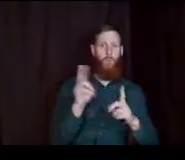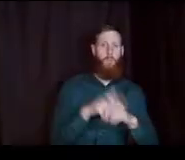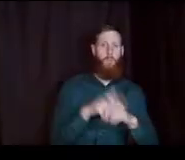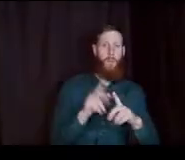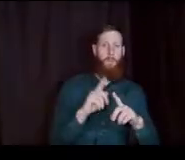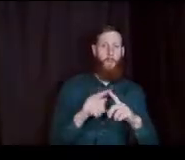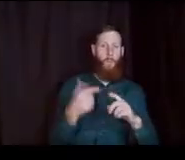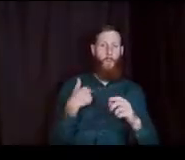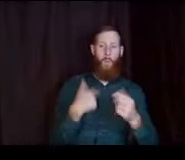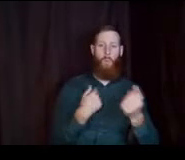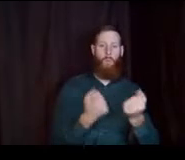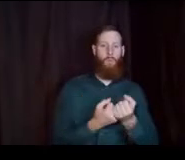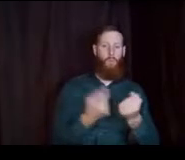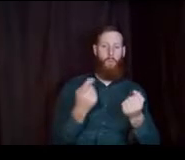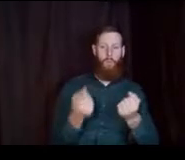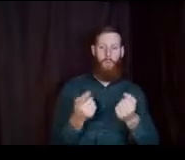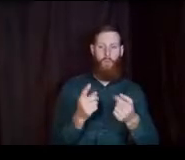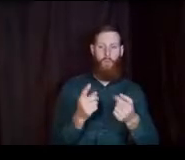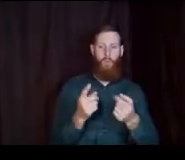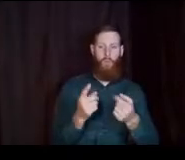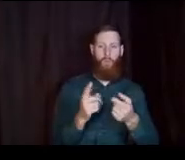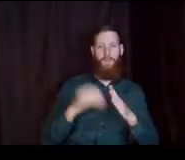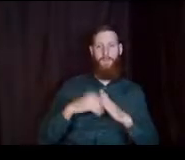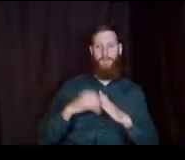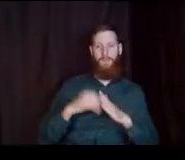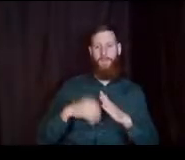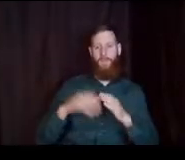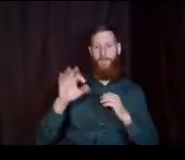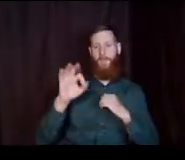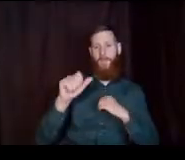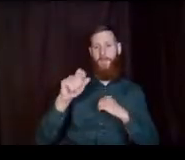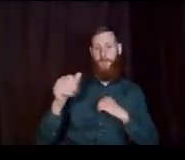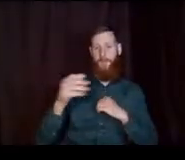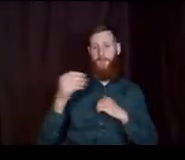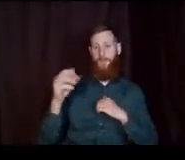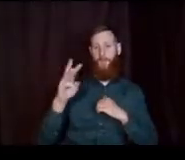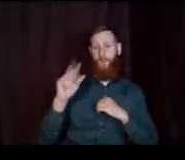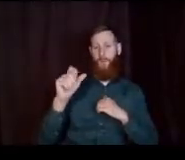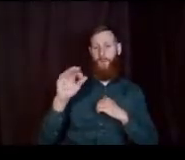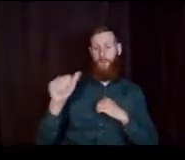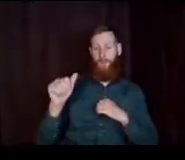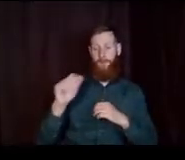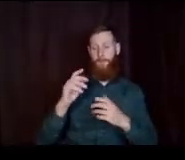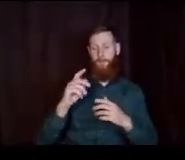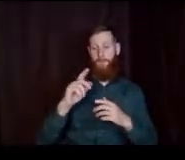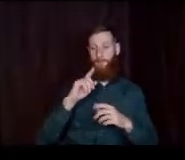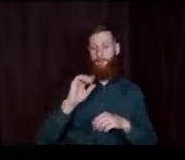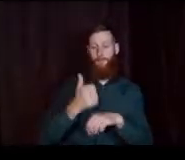we'll be supporting you with filling out the FAFSA and the WAFSA based on what what you want to complete.